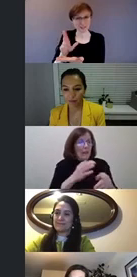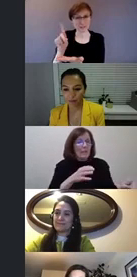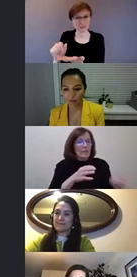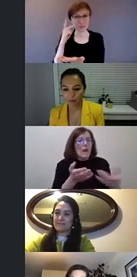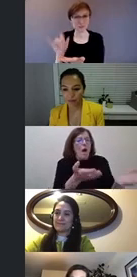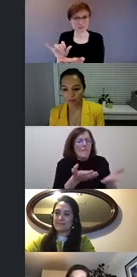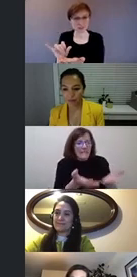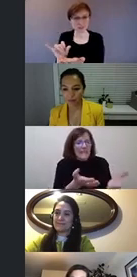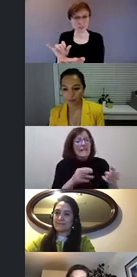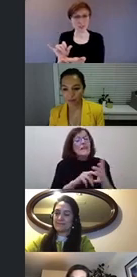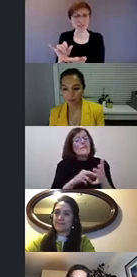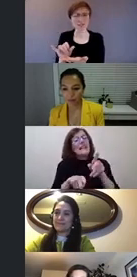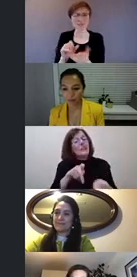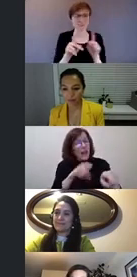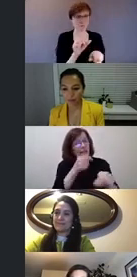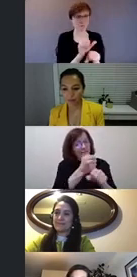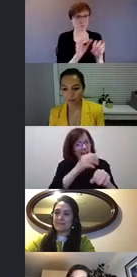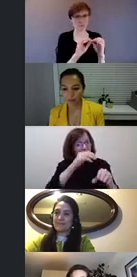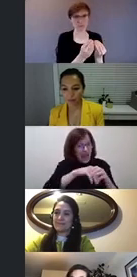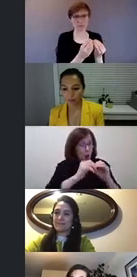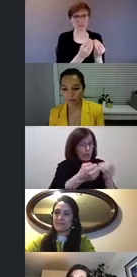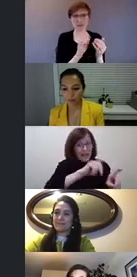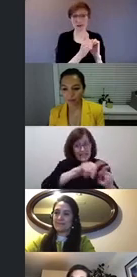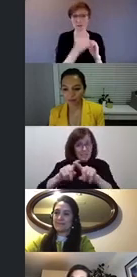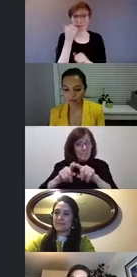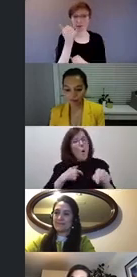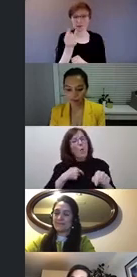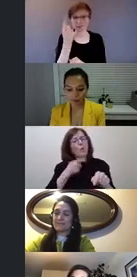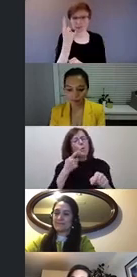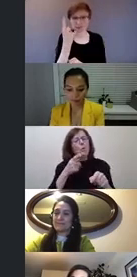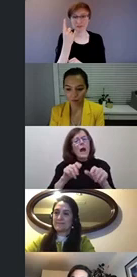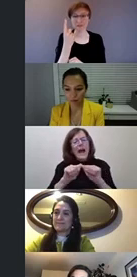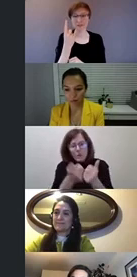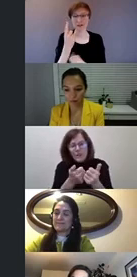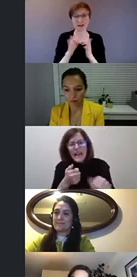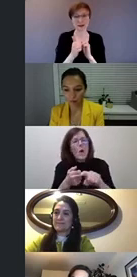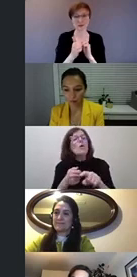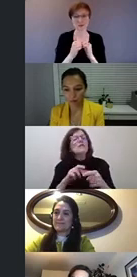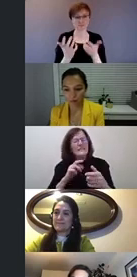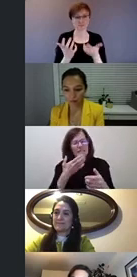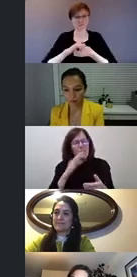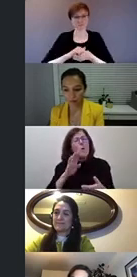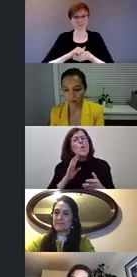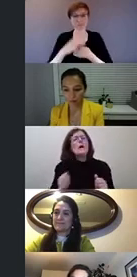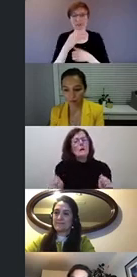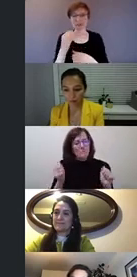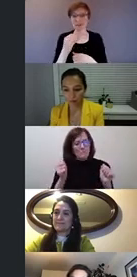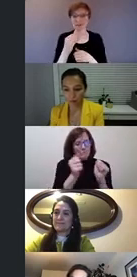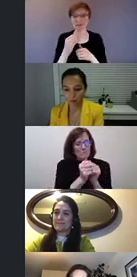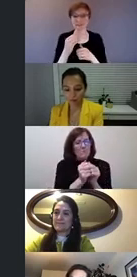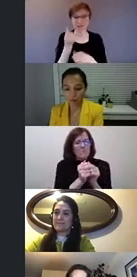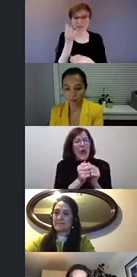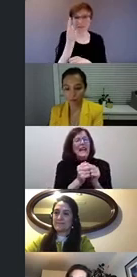organizations people who work in research to better understand and partner with and co-develop and understand what's going on and